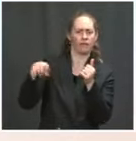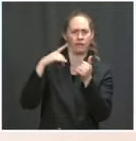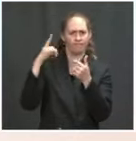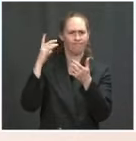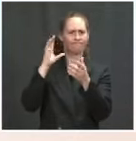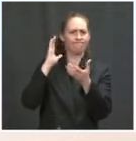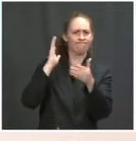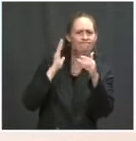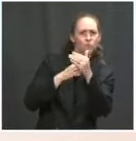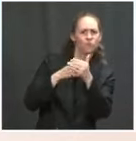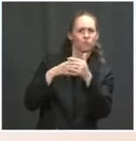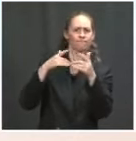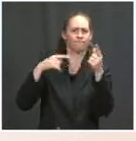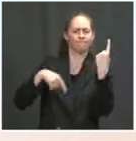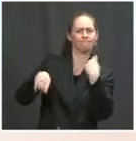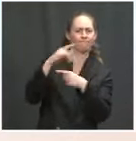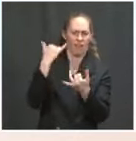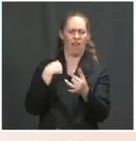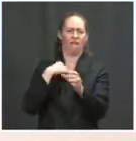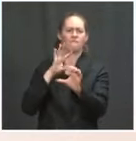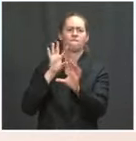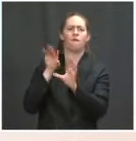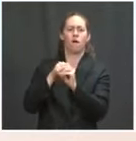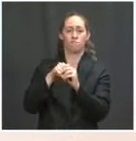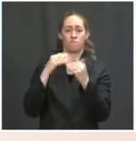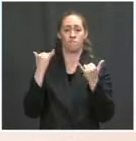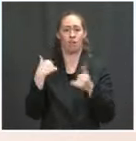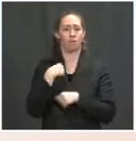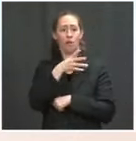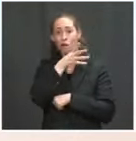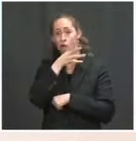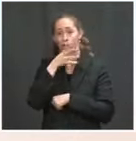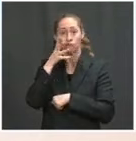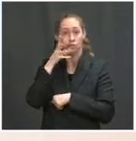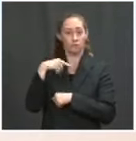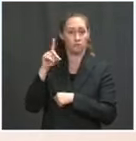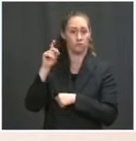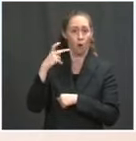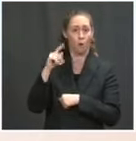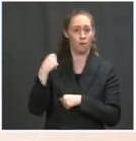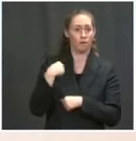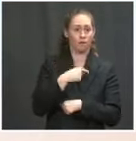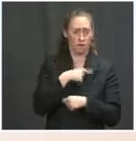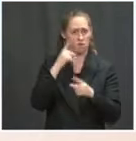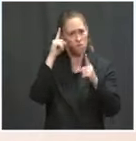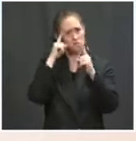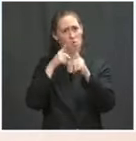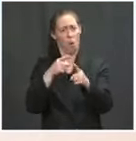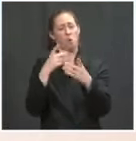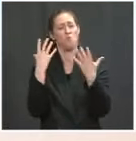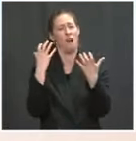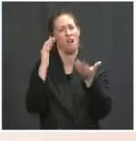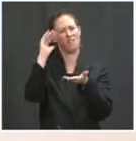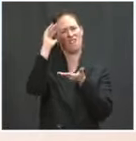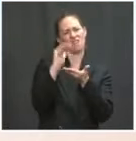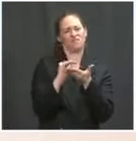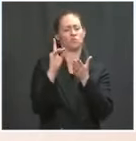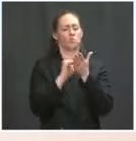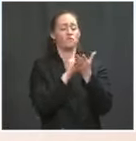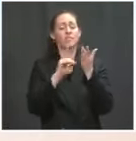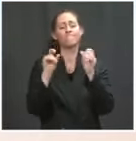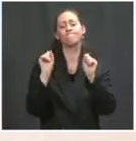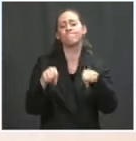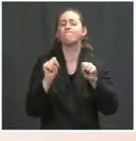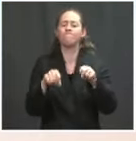meantime, the U.S. of Agriculture is going to move forward with that effort. Kristen. Thank you, Secretary Zilsack. You've just outlined